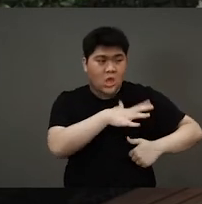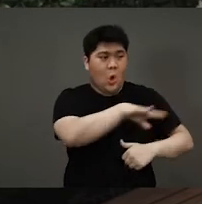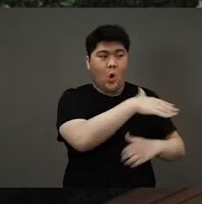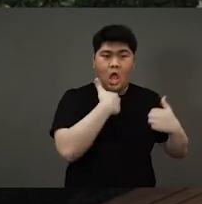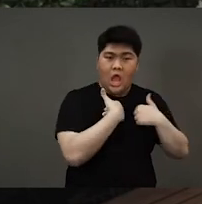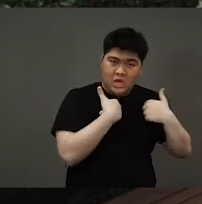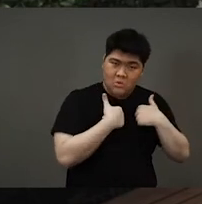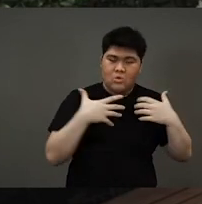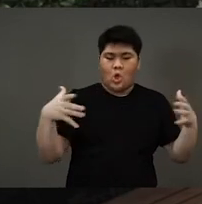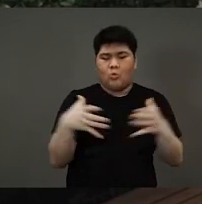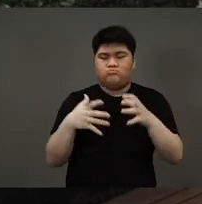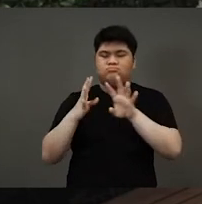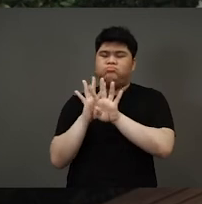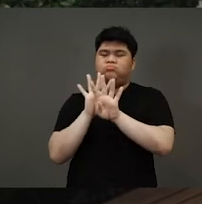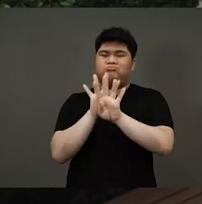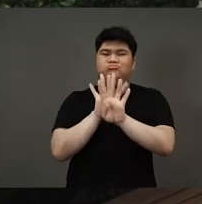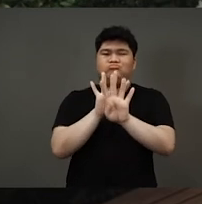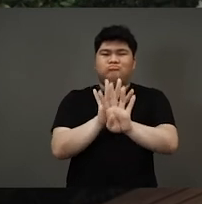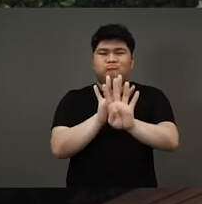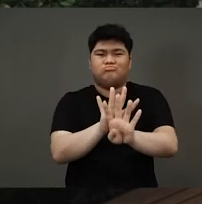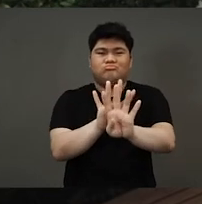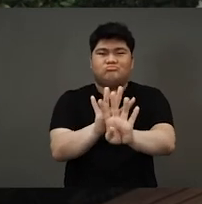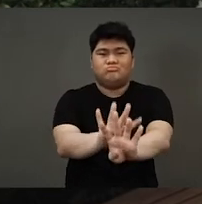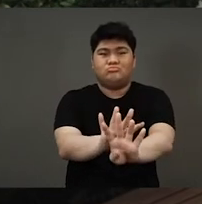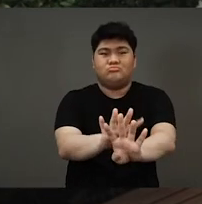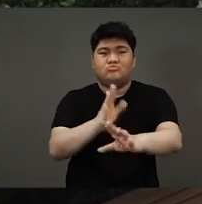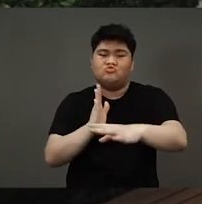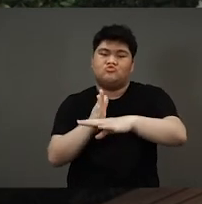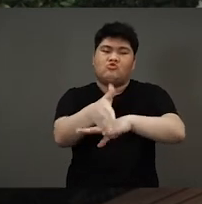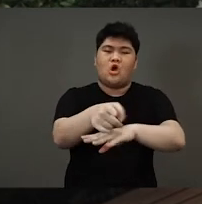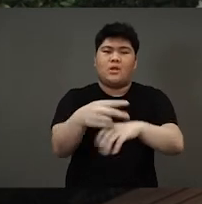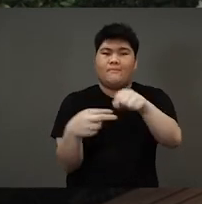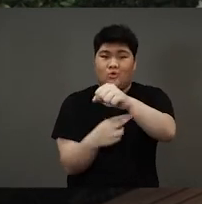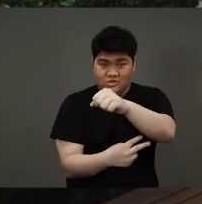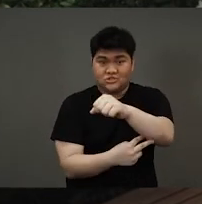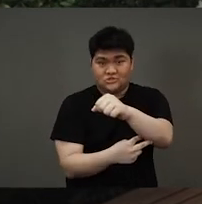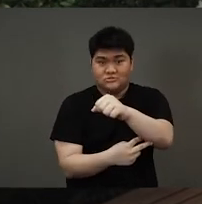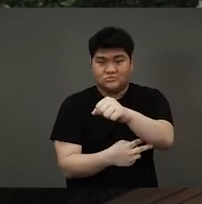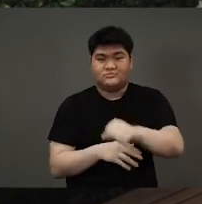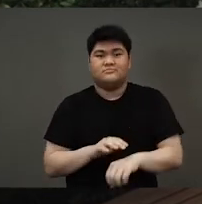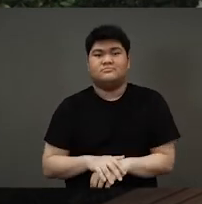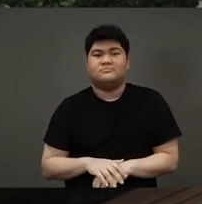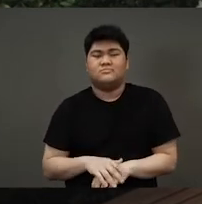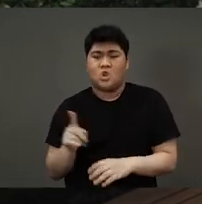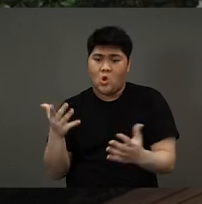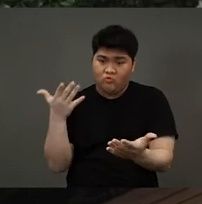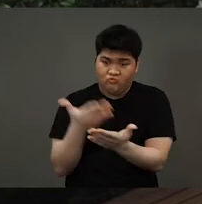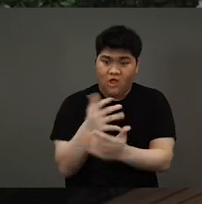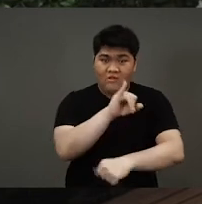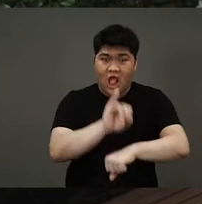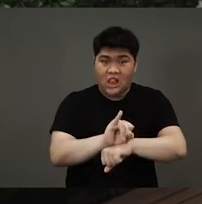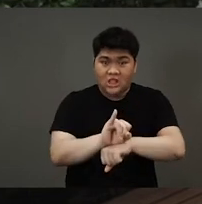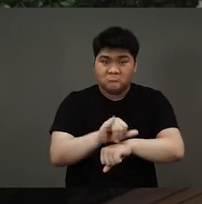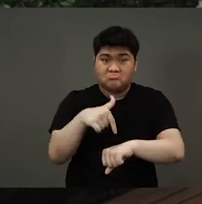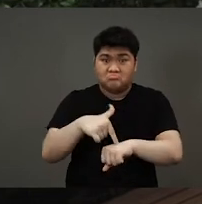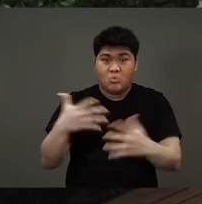the animals, they gathered together and they crossed that bridge. They marched and marched and marched to the other side and they arrived at